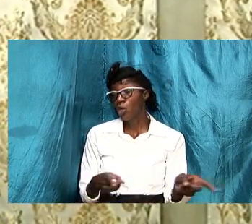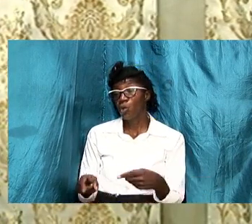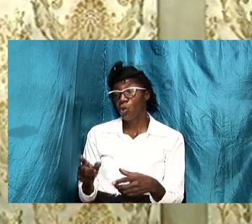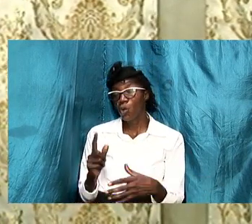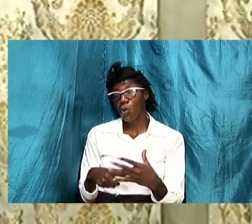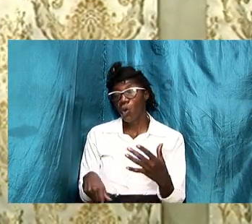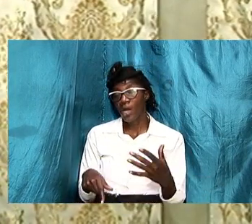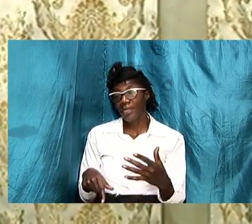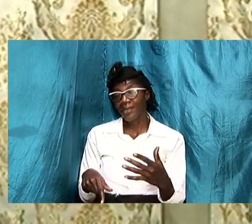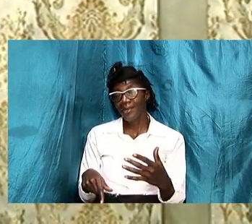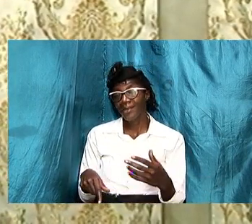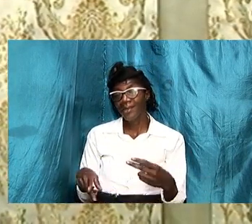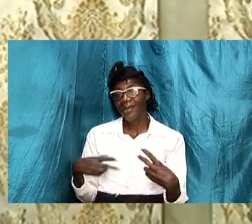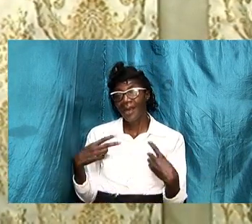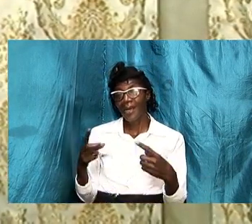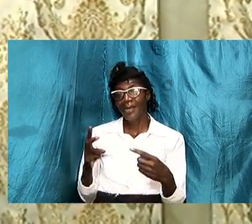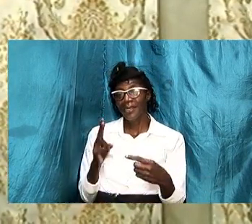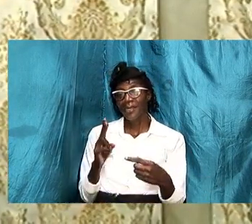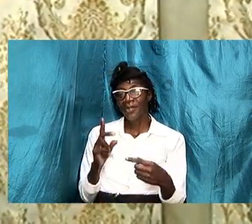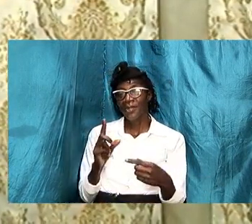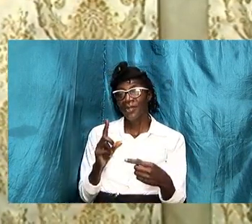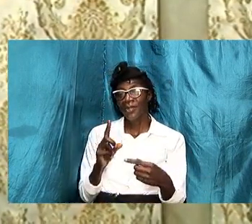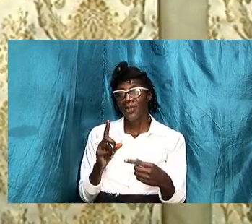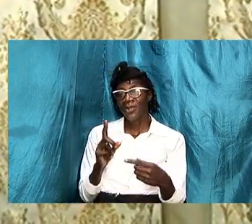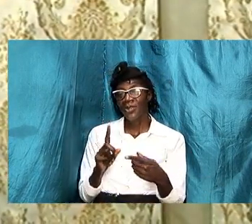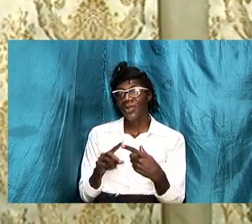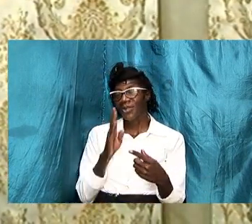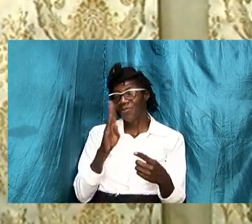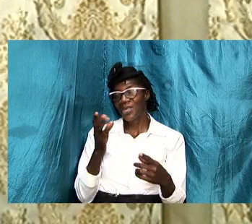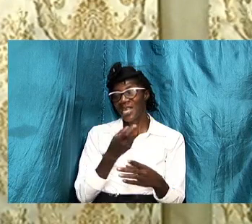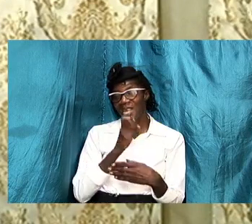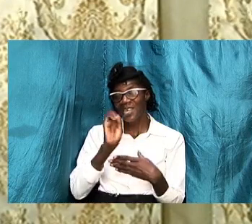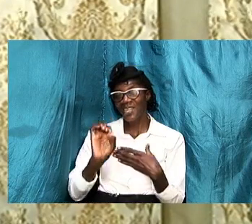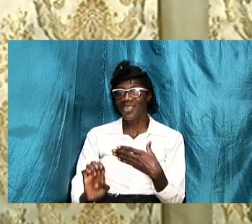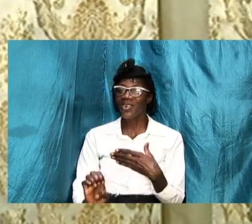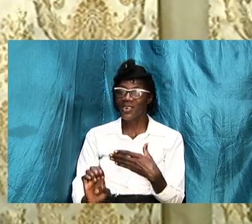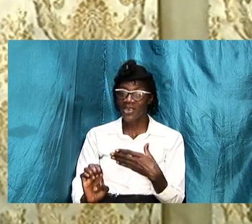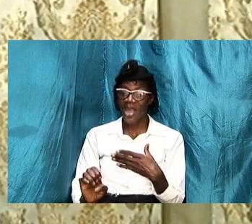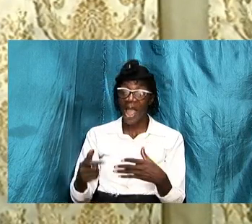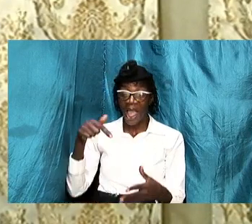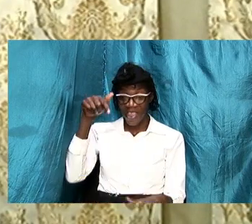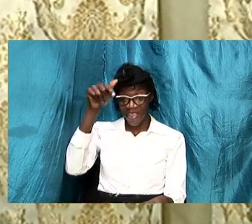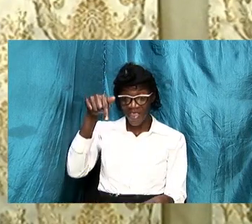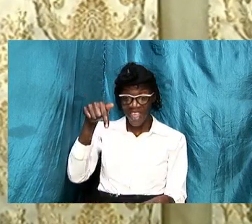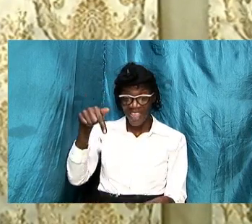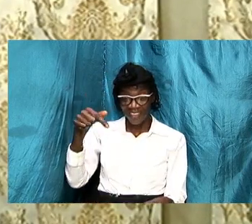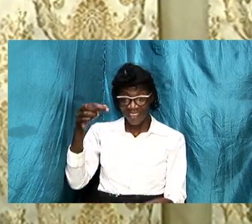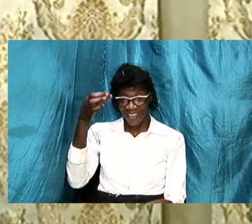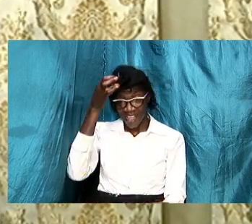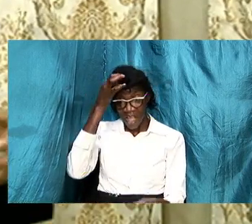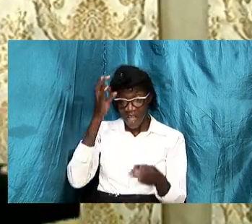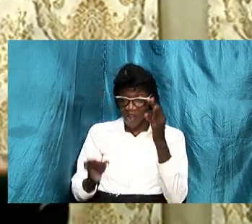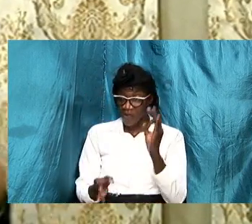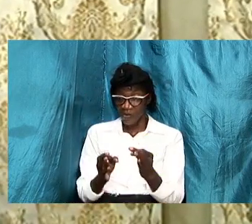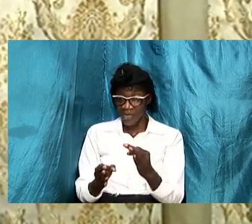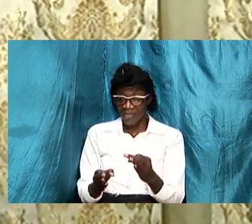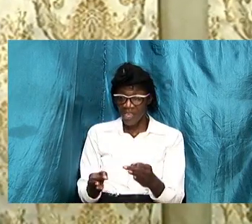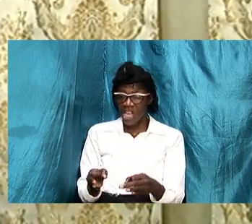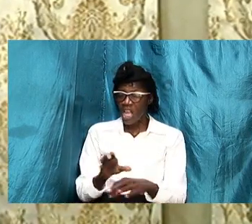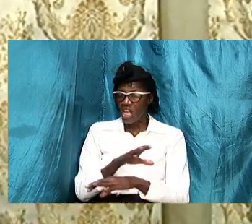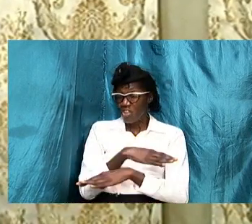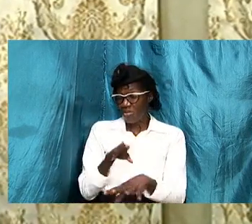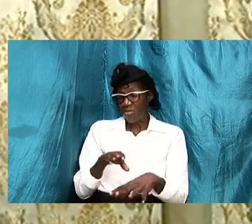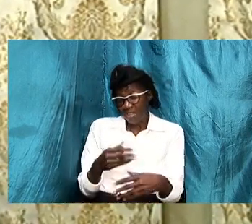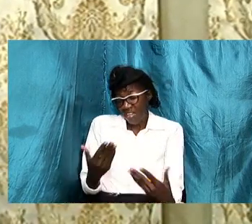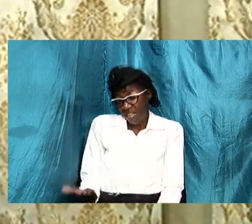has to be done this covenant brothers and sisters must not be taken lightly and i cannot